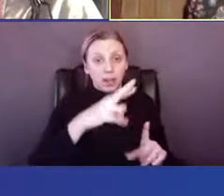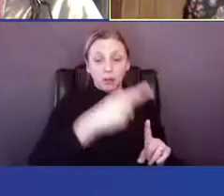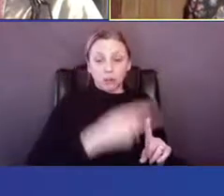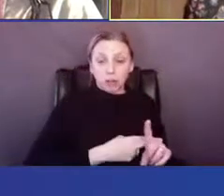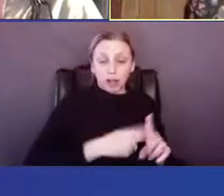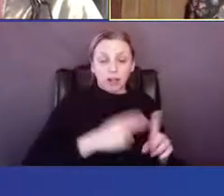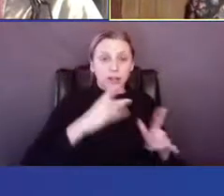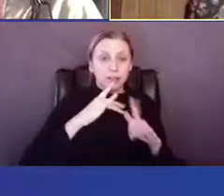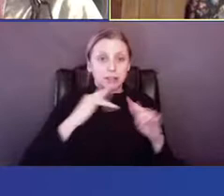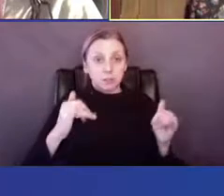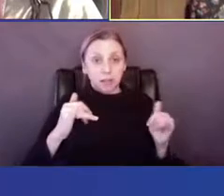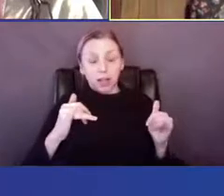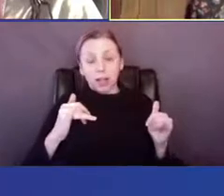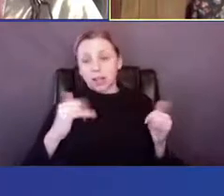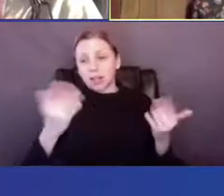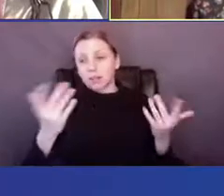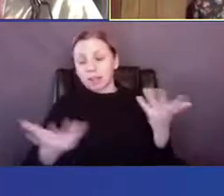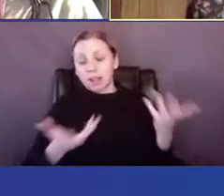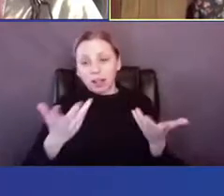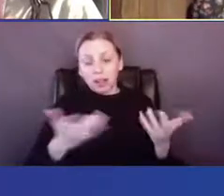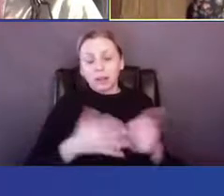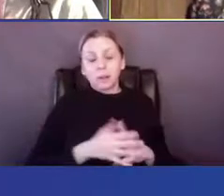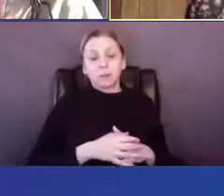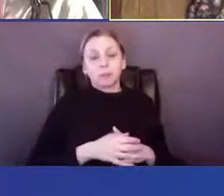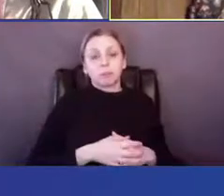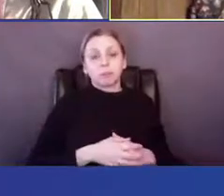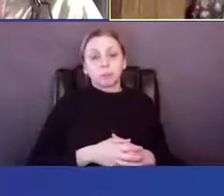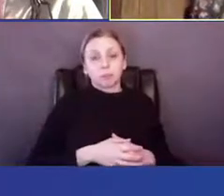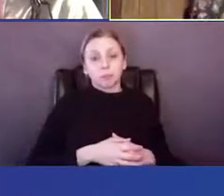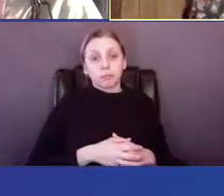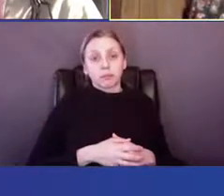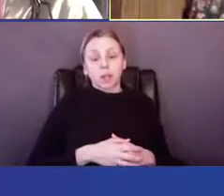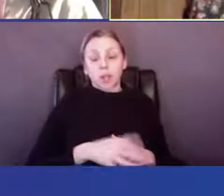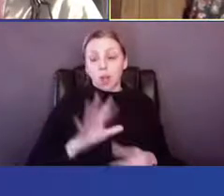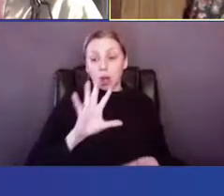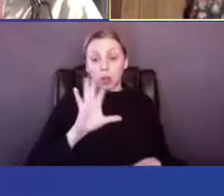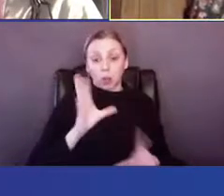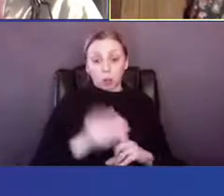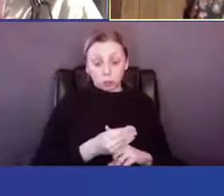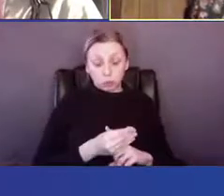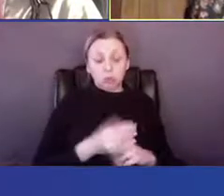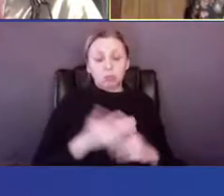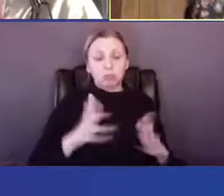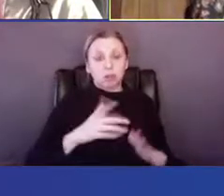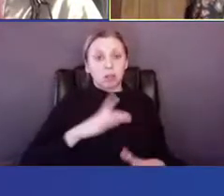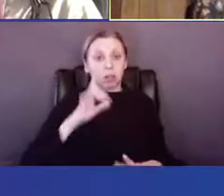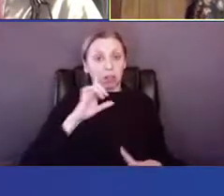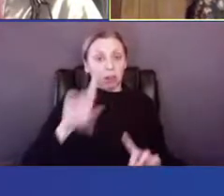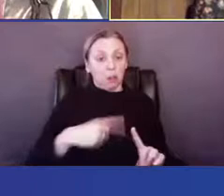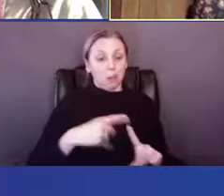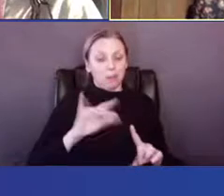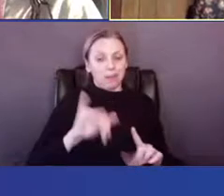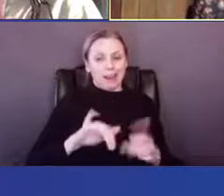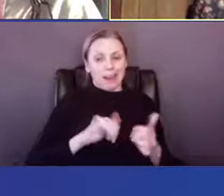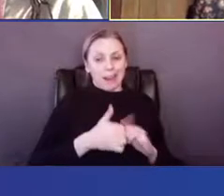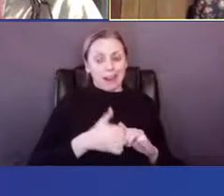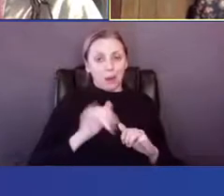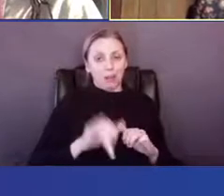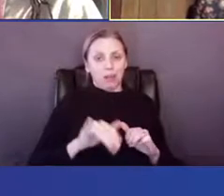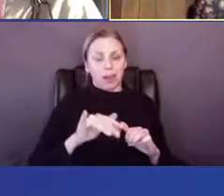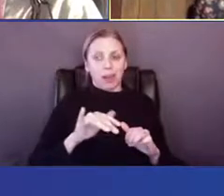um, and it, I, culturally I've thought a lot about how that trickles into